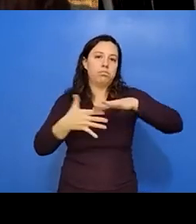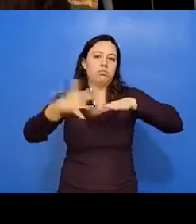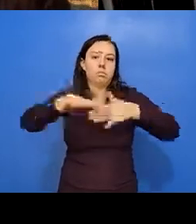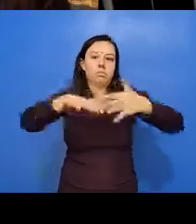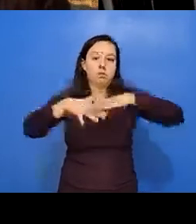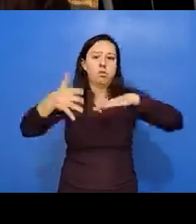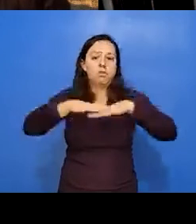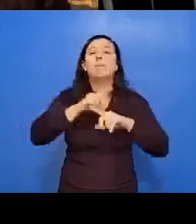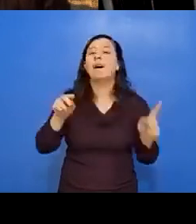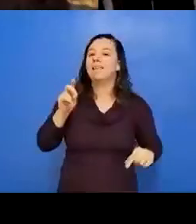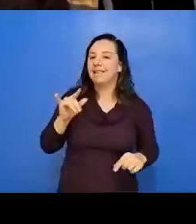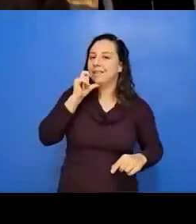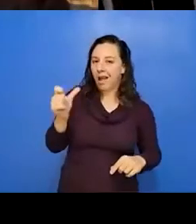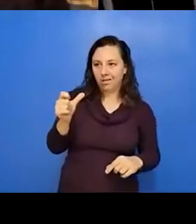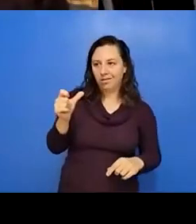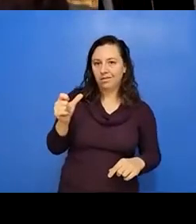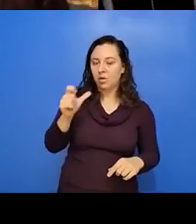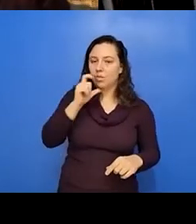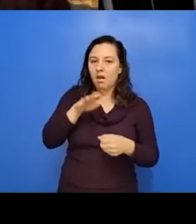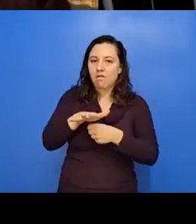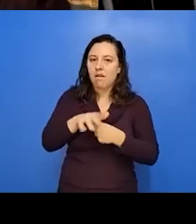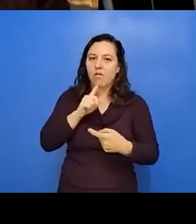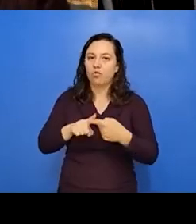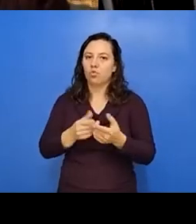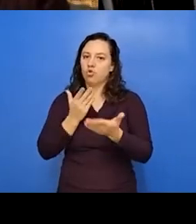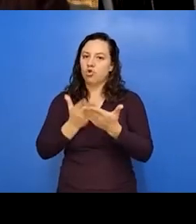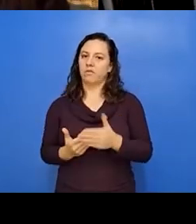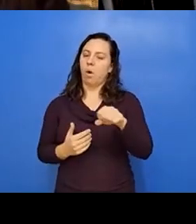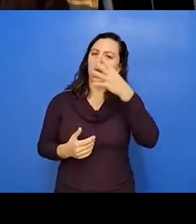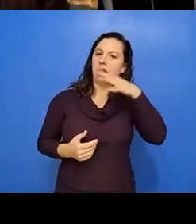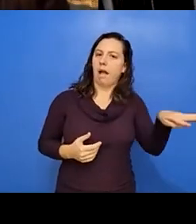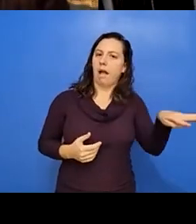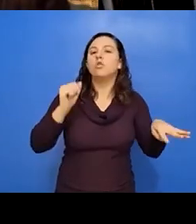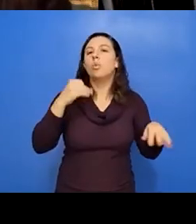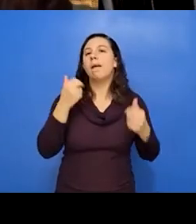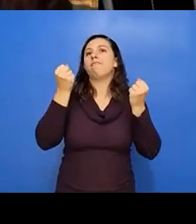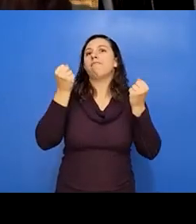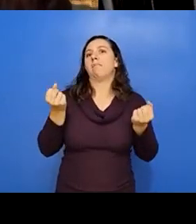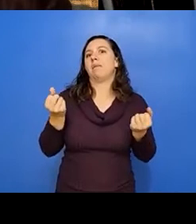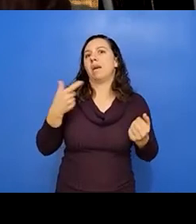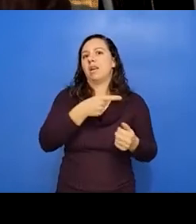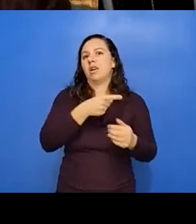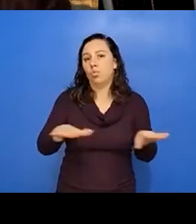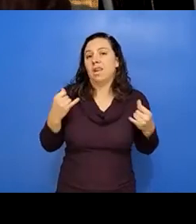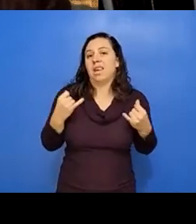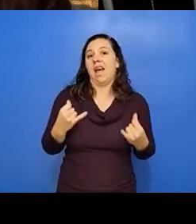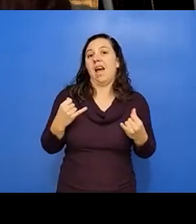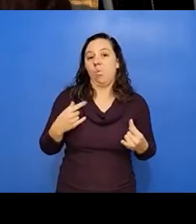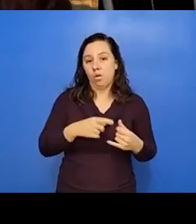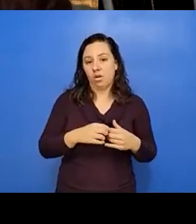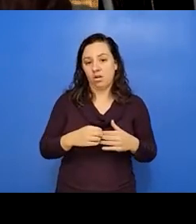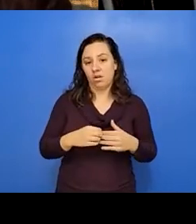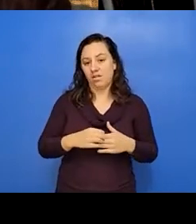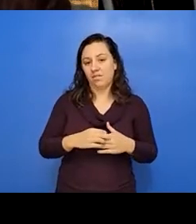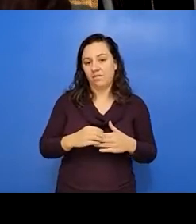neglect. And so we have, you know, thousands of children now who are trying to